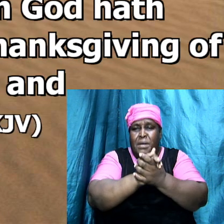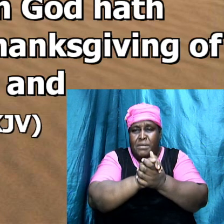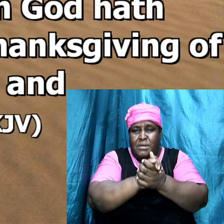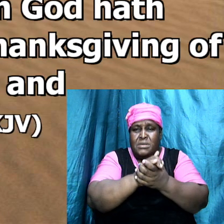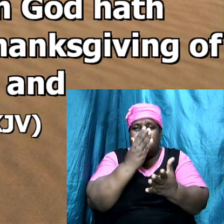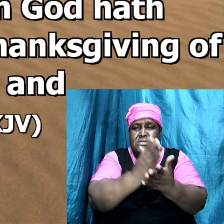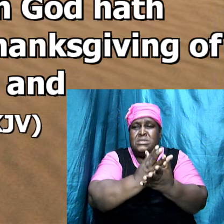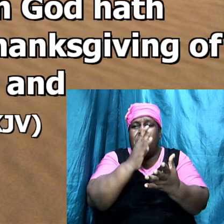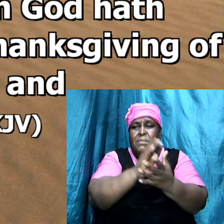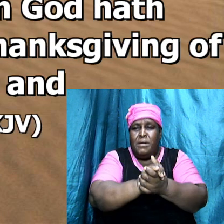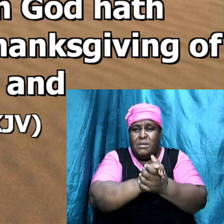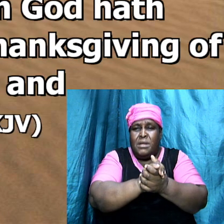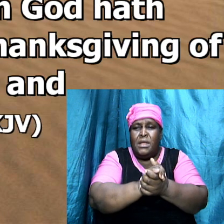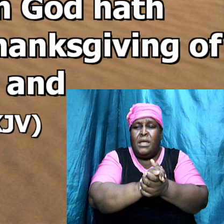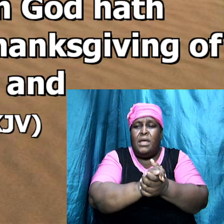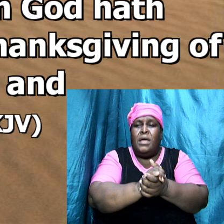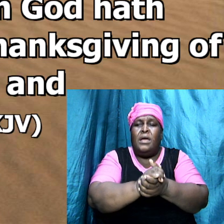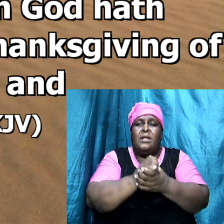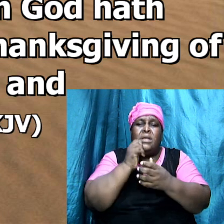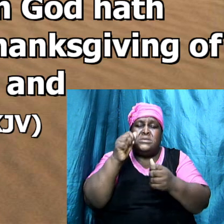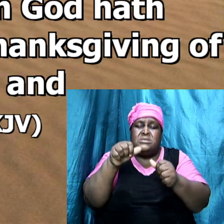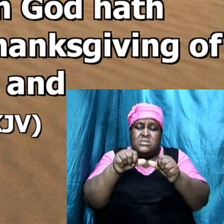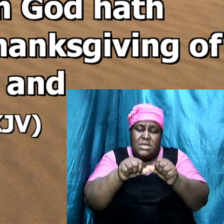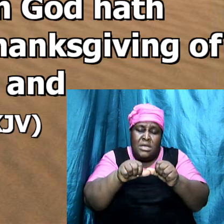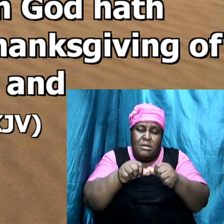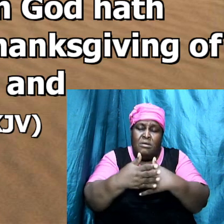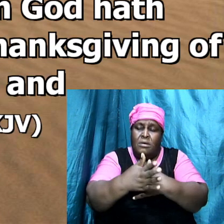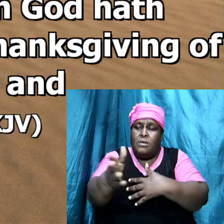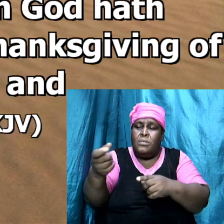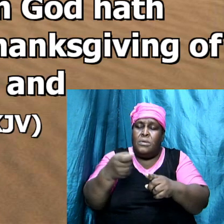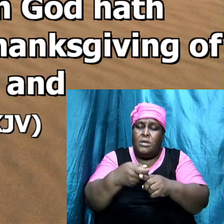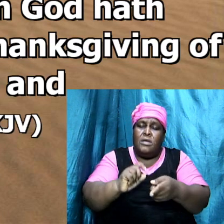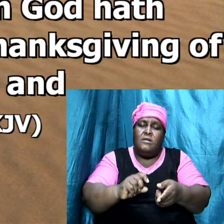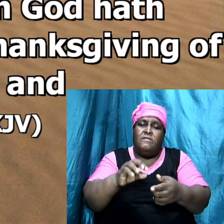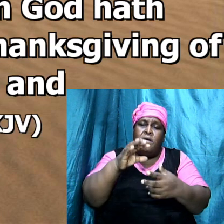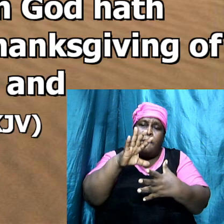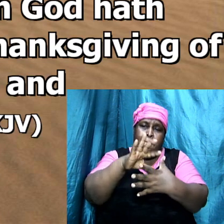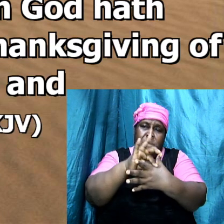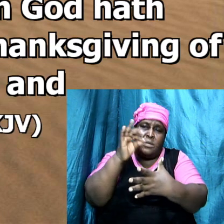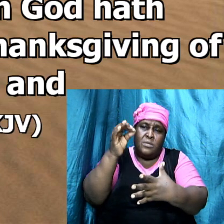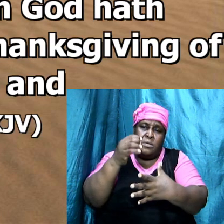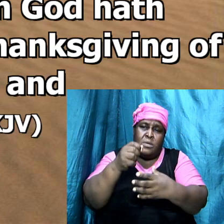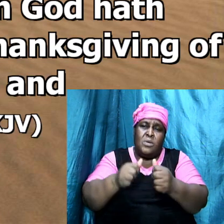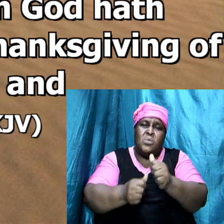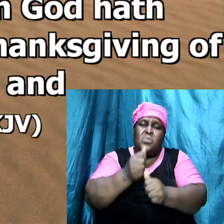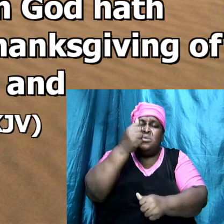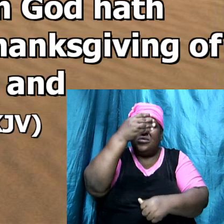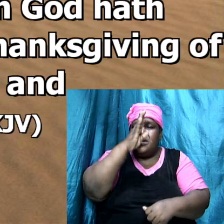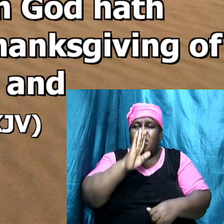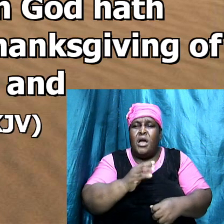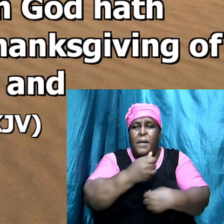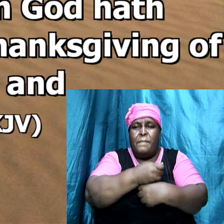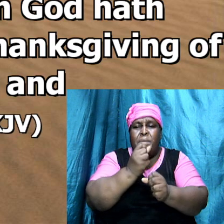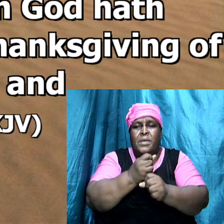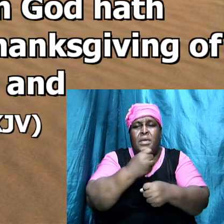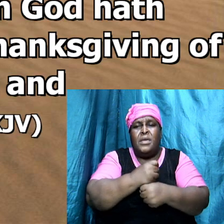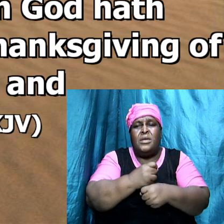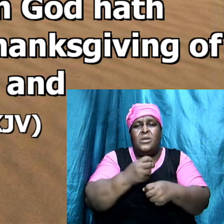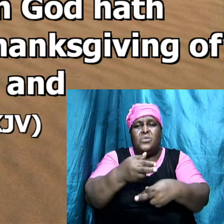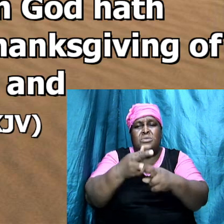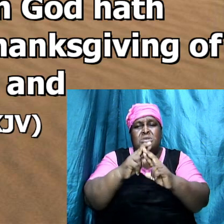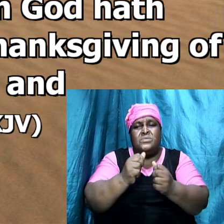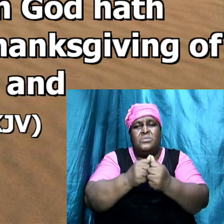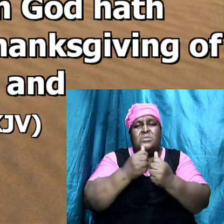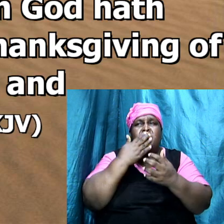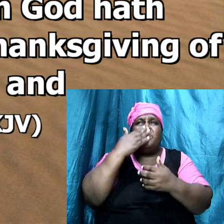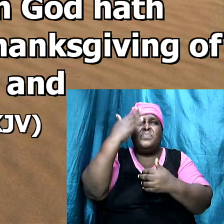hallelujah, and commanding to abstain from me, which God hath created to be received with thanksgiving of